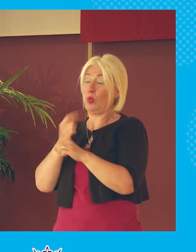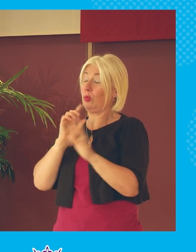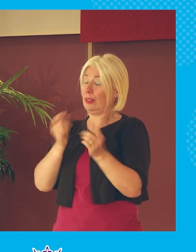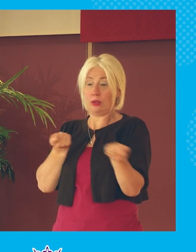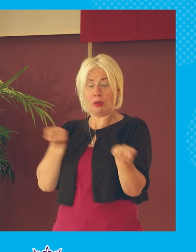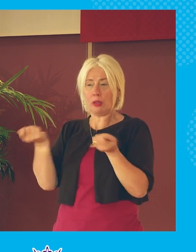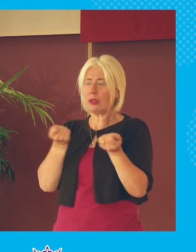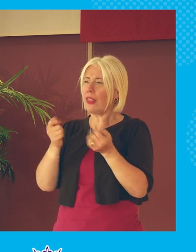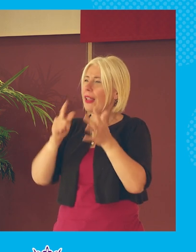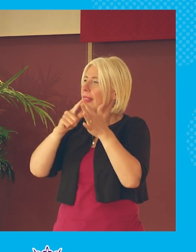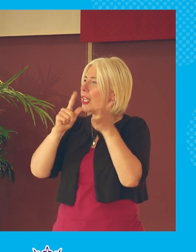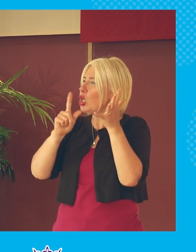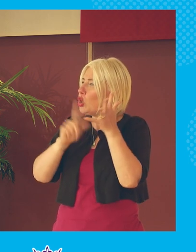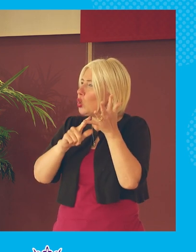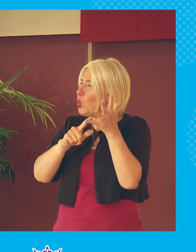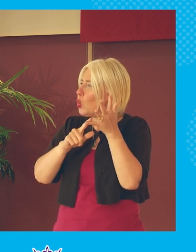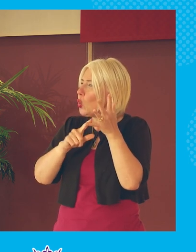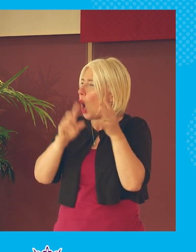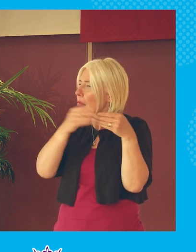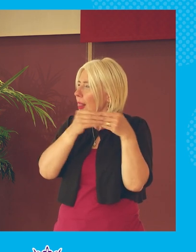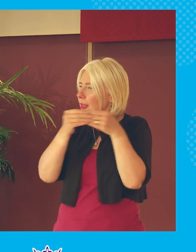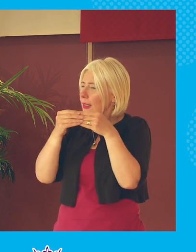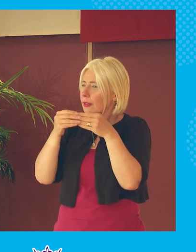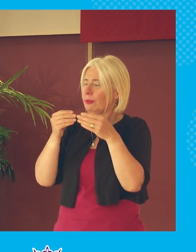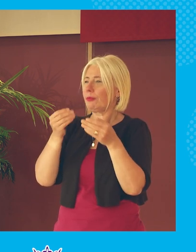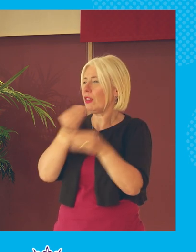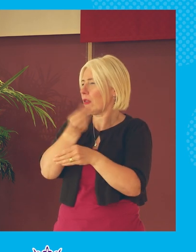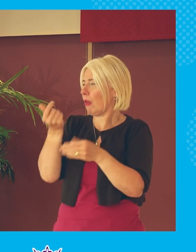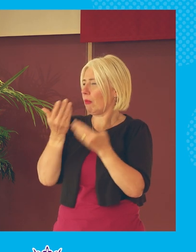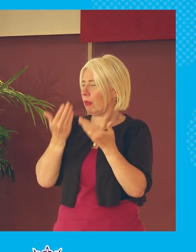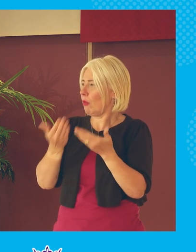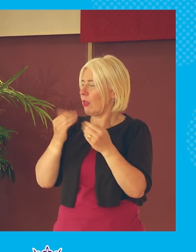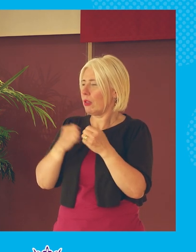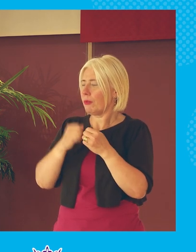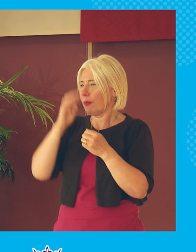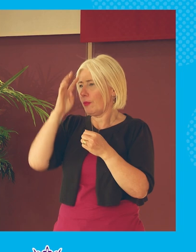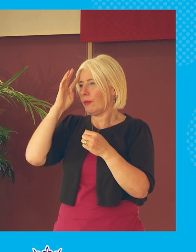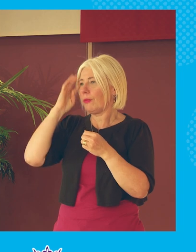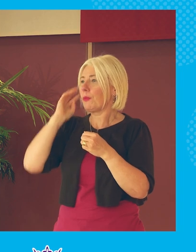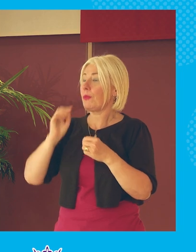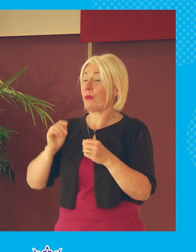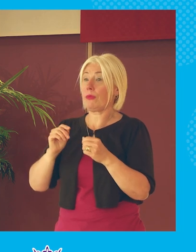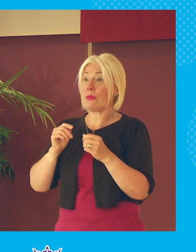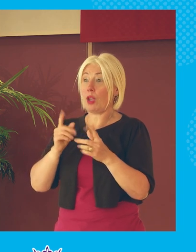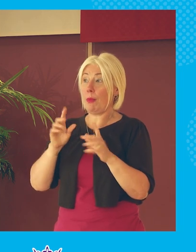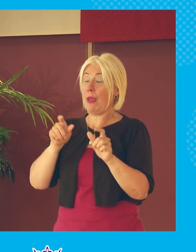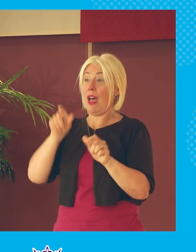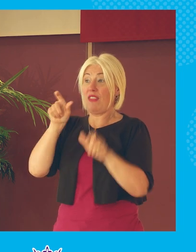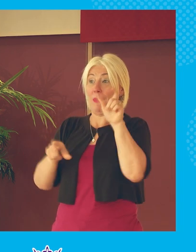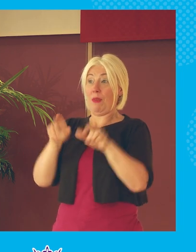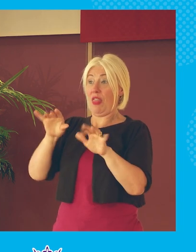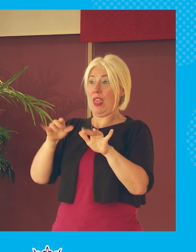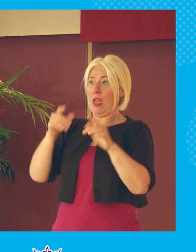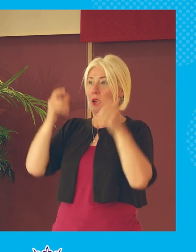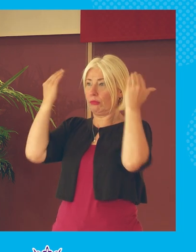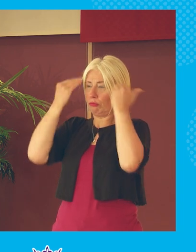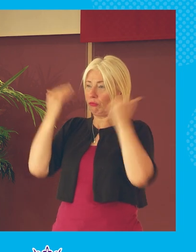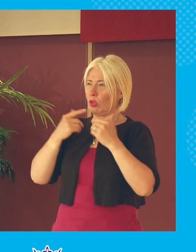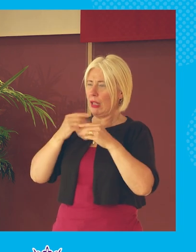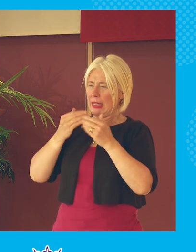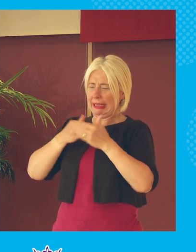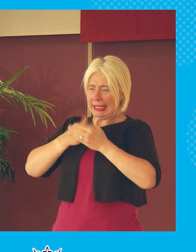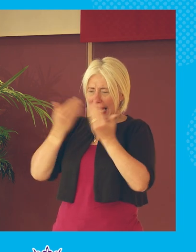very concerning and and the only way that we do do it is is is is to regulate and i think the european union are are kind of leading on a lot of that and really